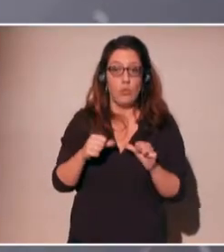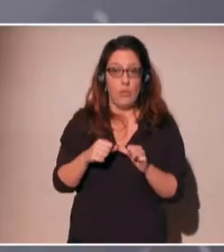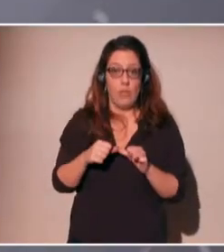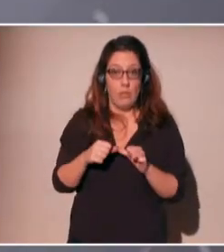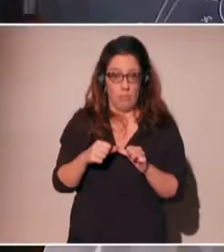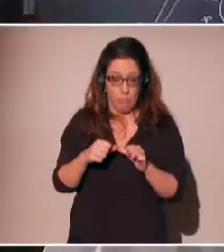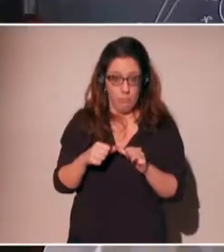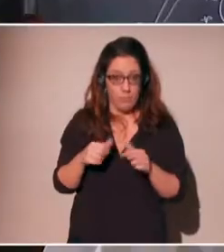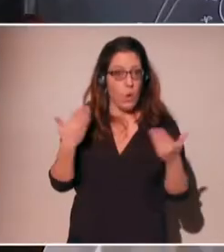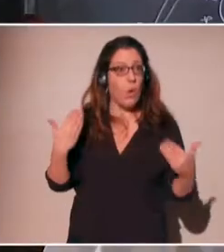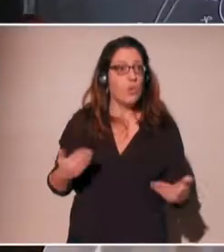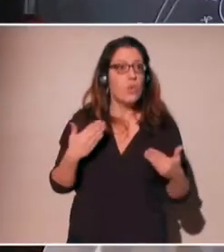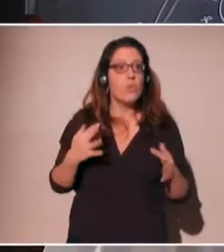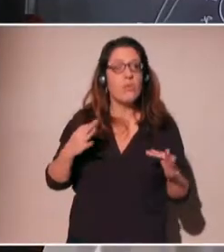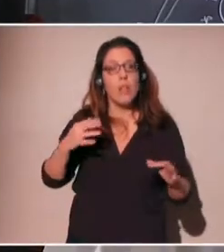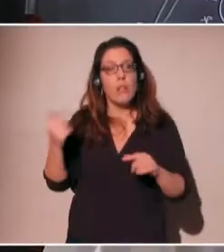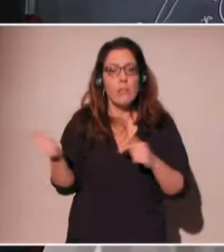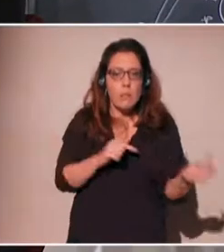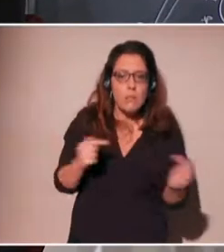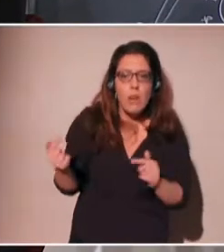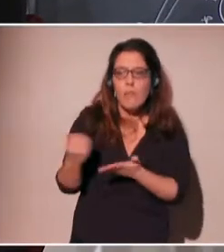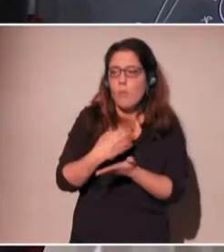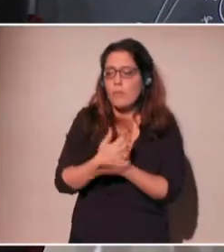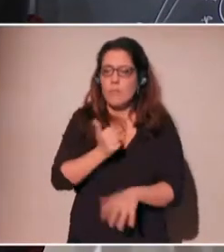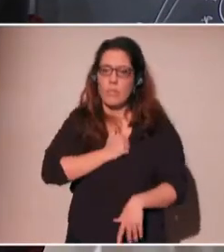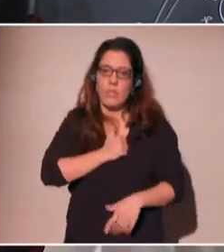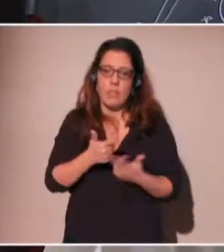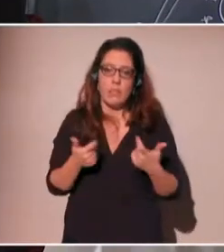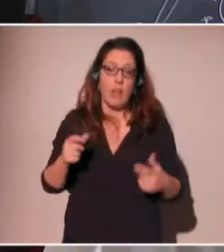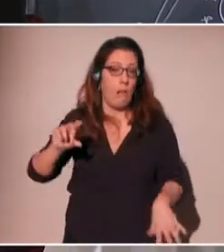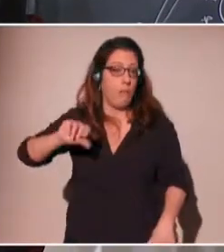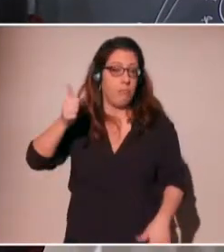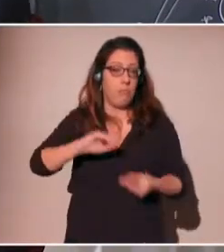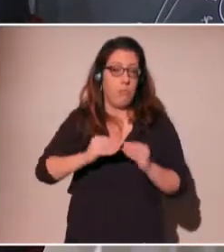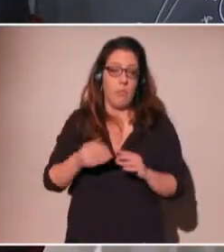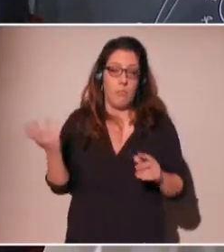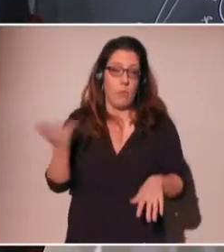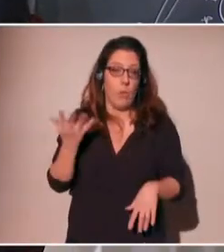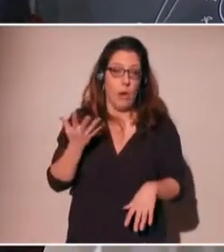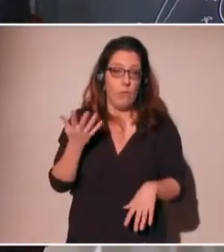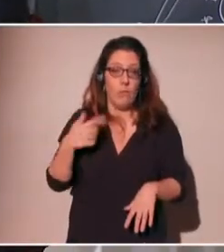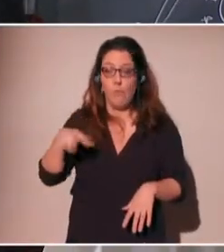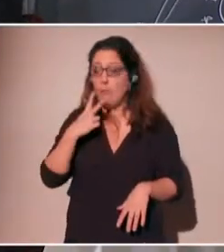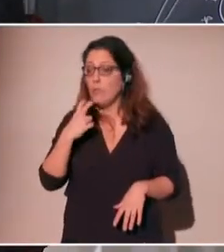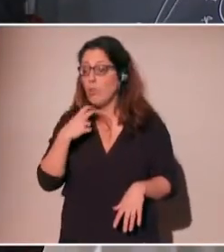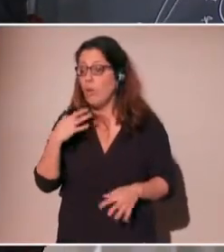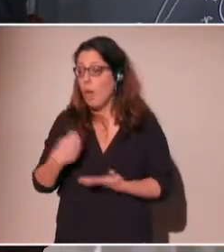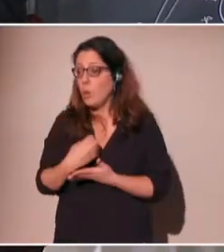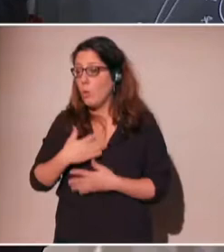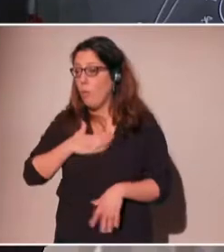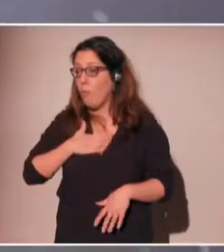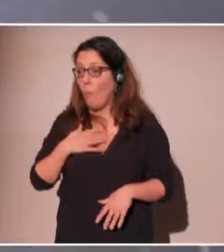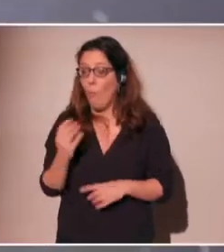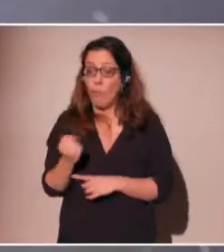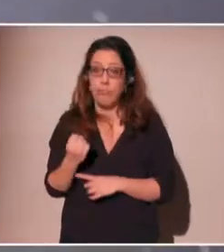applied. We've had many discussions on personal data. But the first problem when you're dealing with that is the